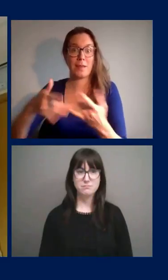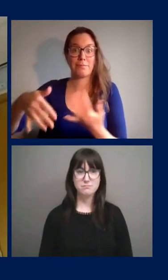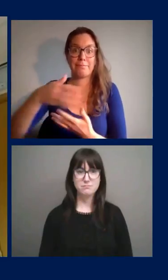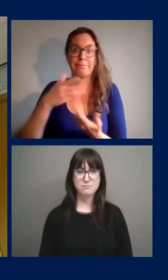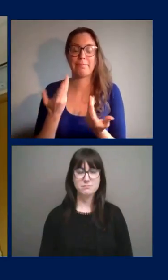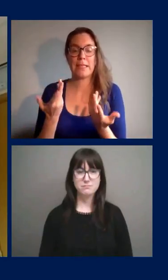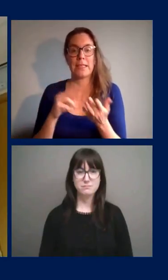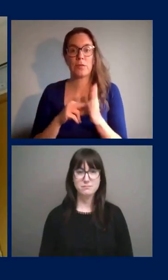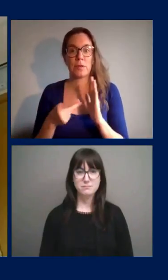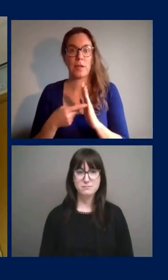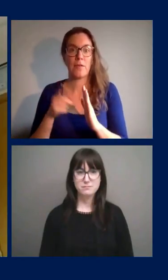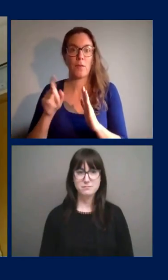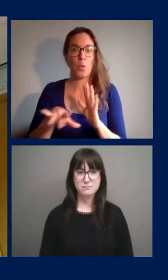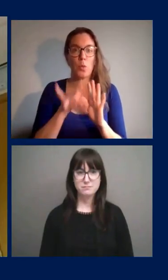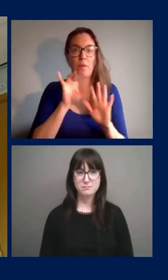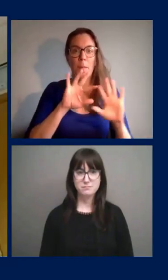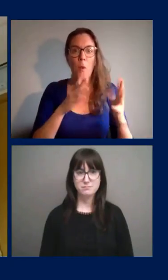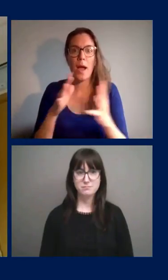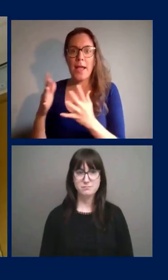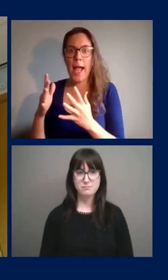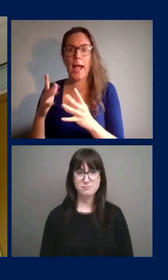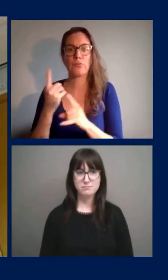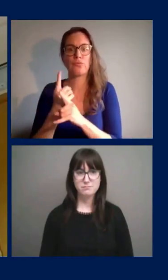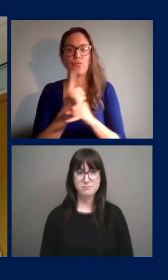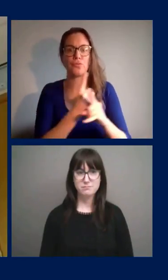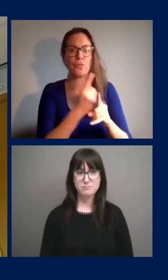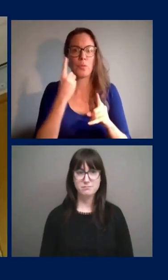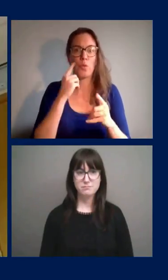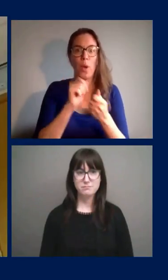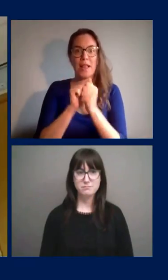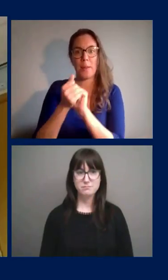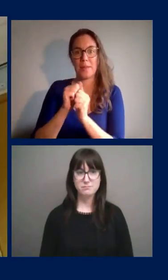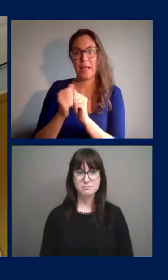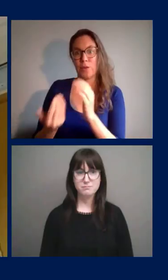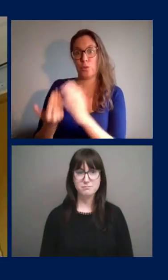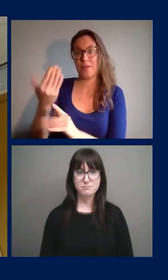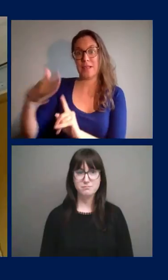healthy to adapt to this new reality.